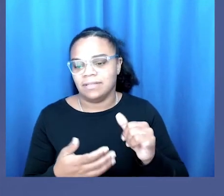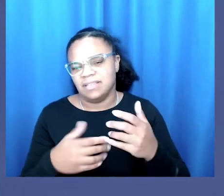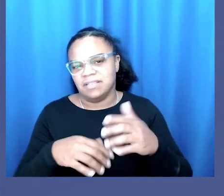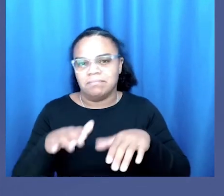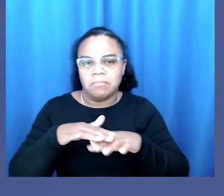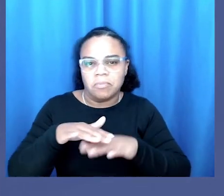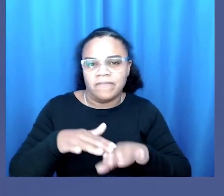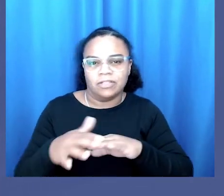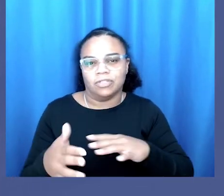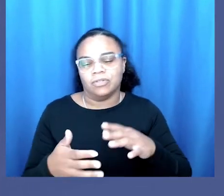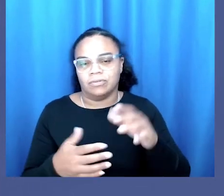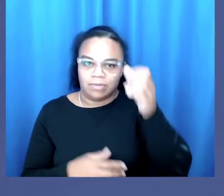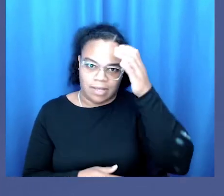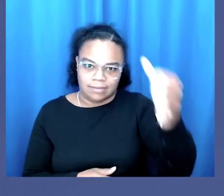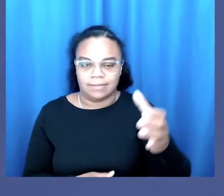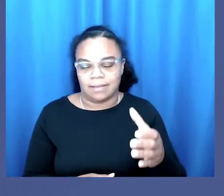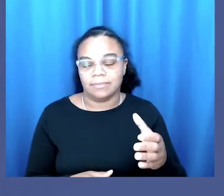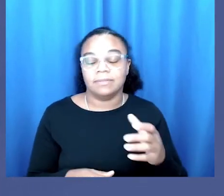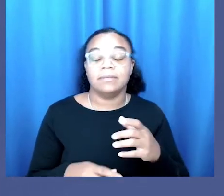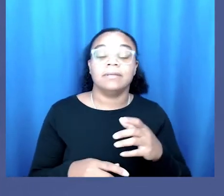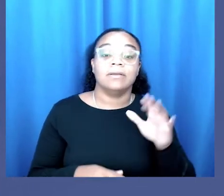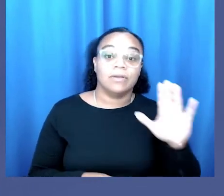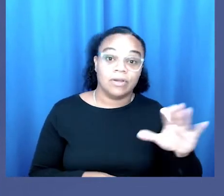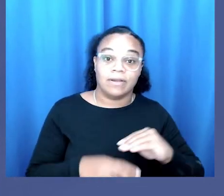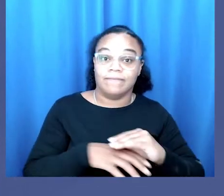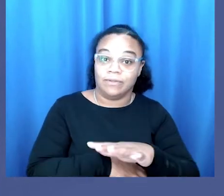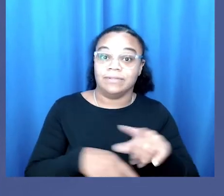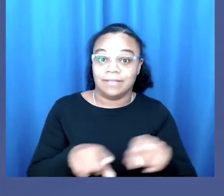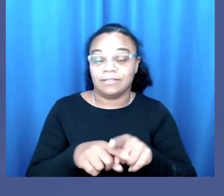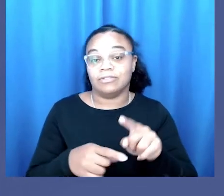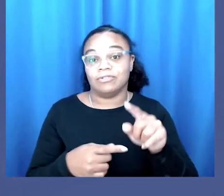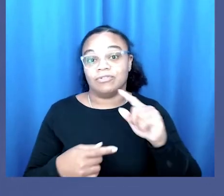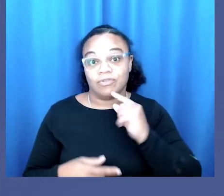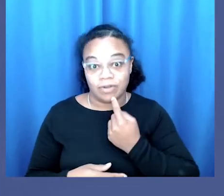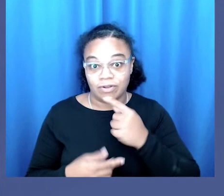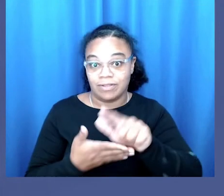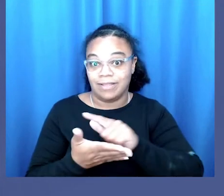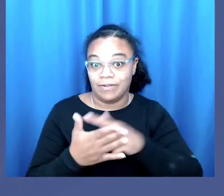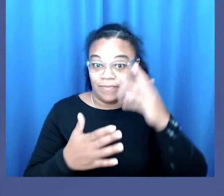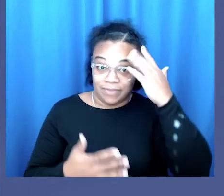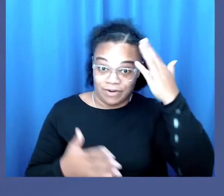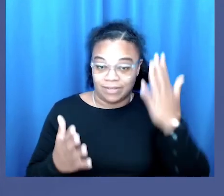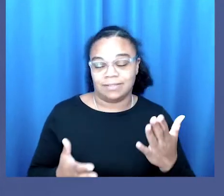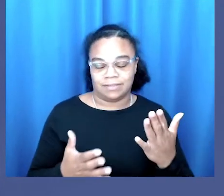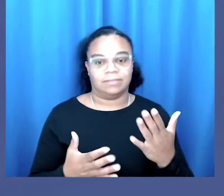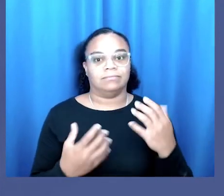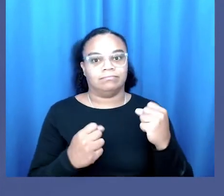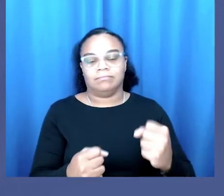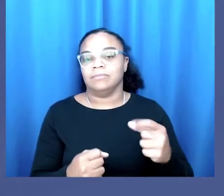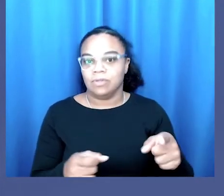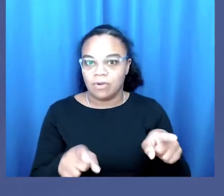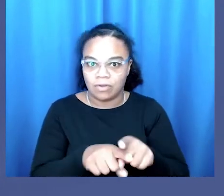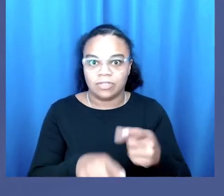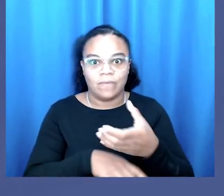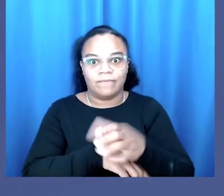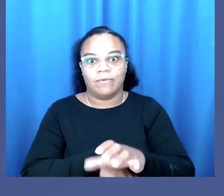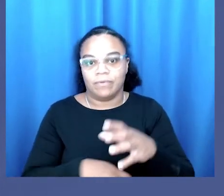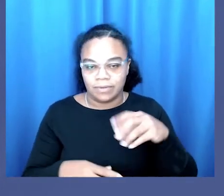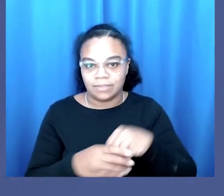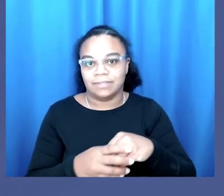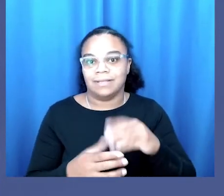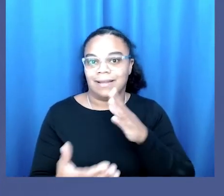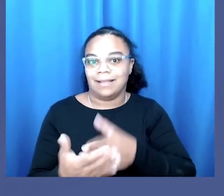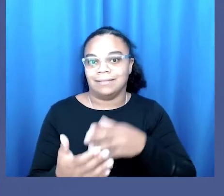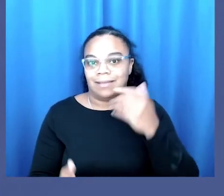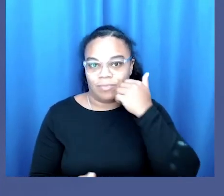a provisional concept at one point. McKinnon's influence as a critical legal theorist cannot be understated and she is also a force